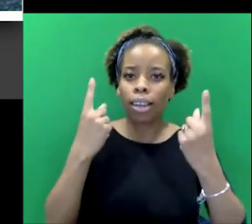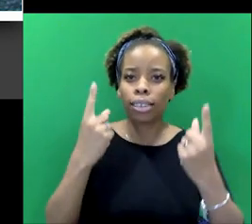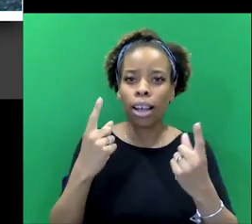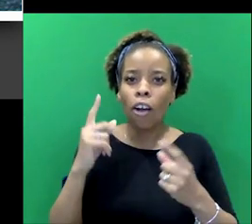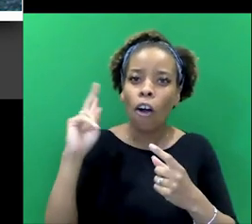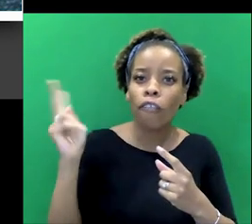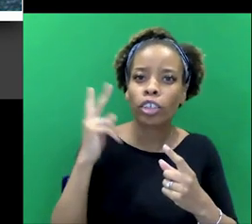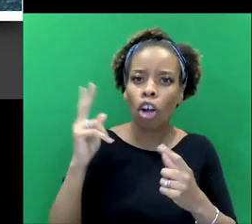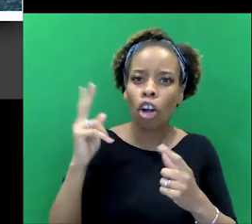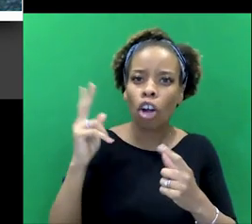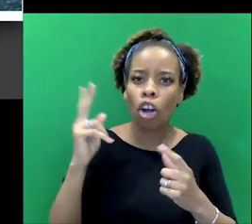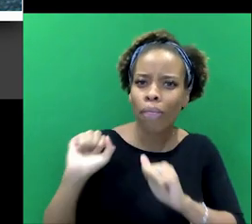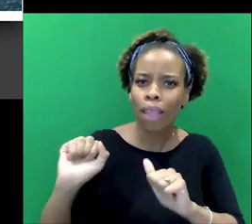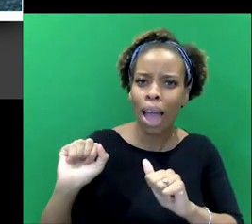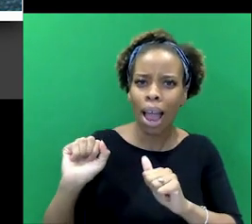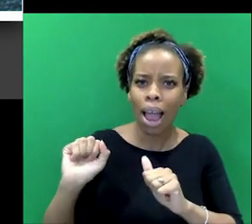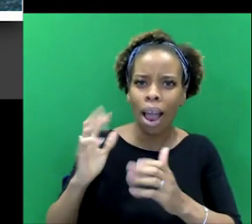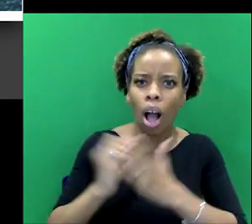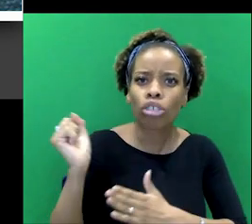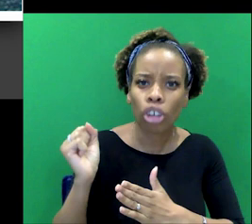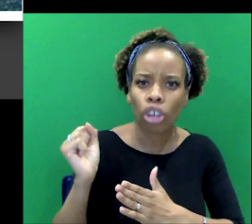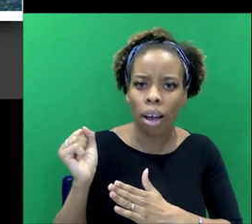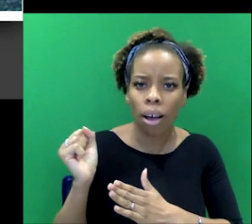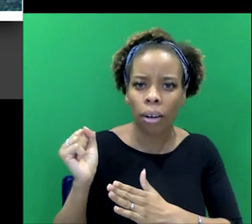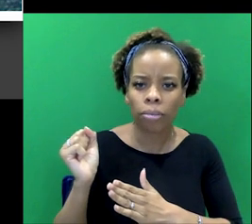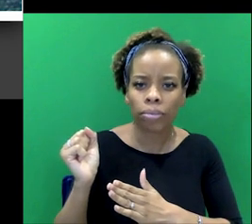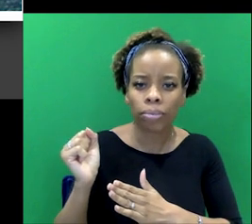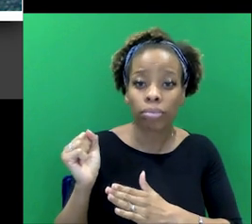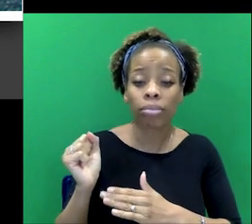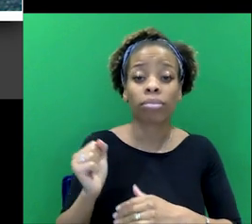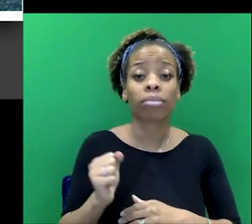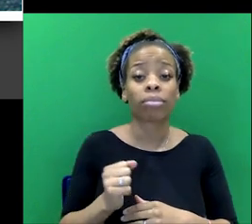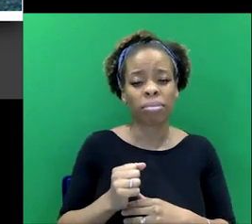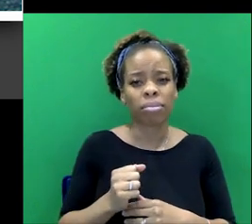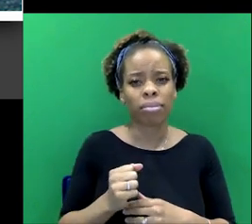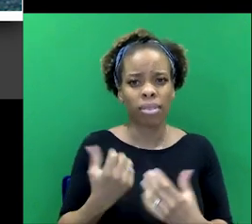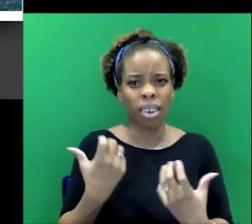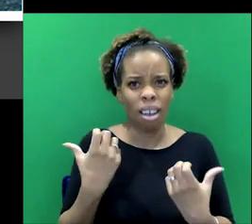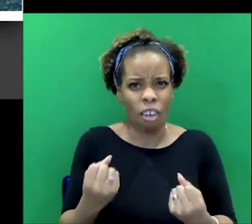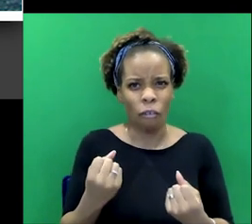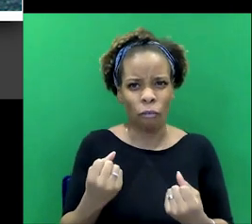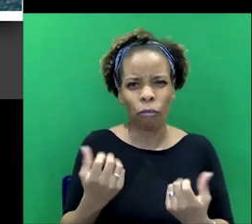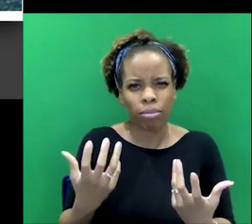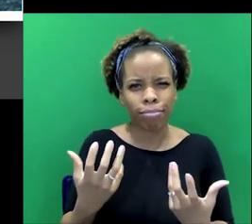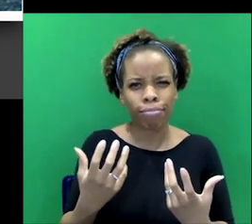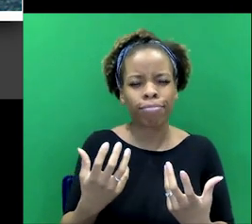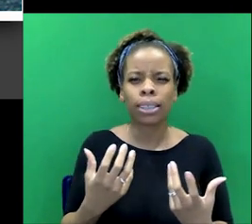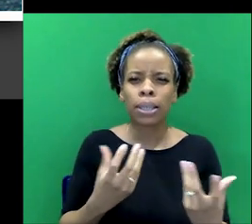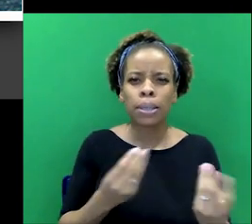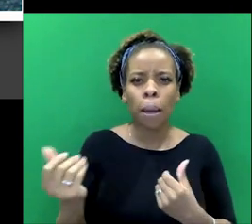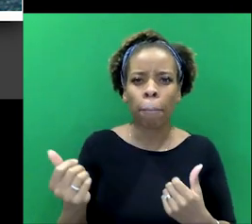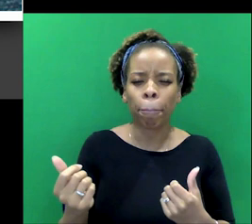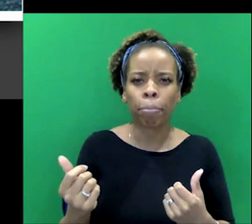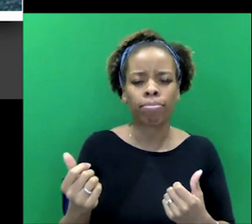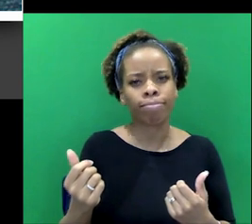well, doesn't it? But there is, there is an institution that is bumped against quite, quite brutally by